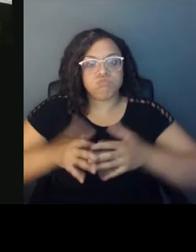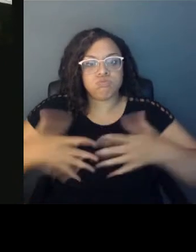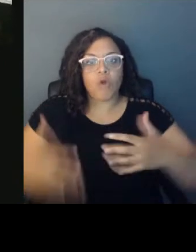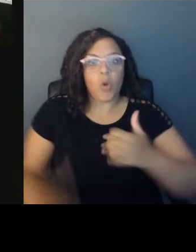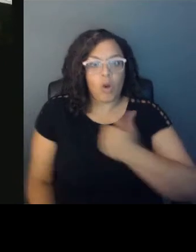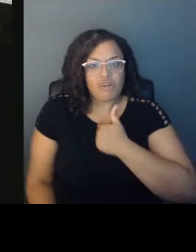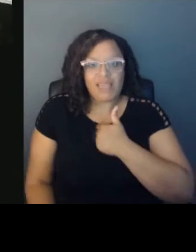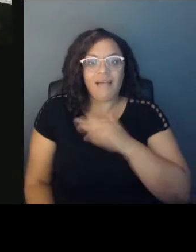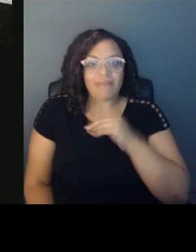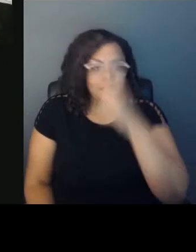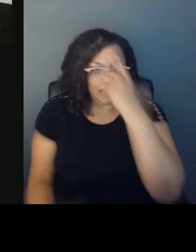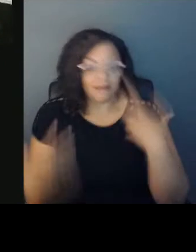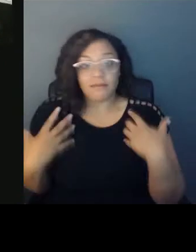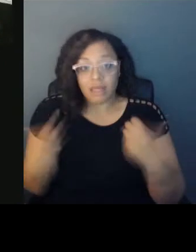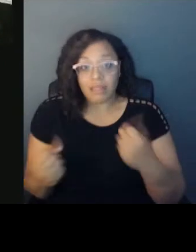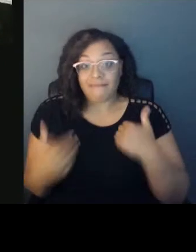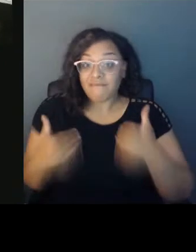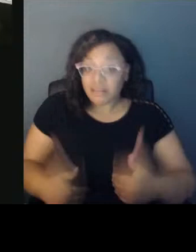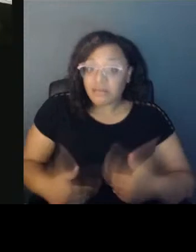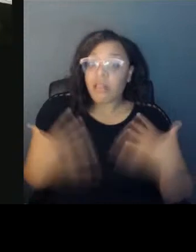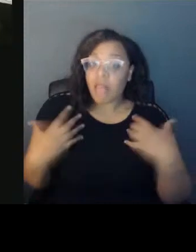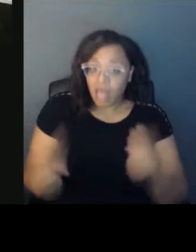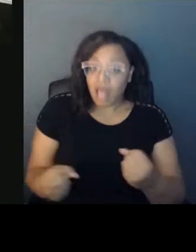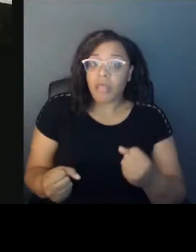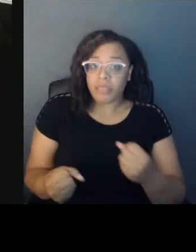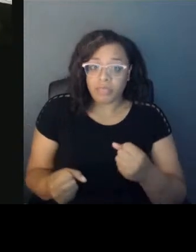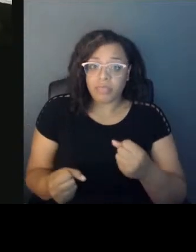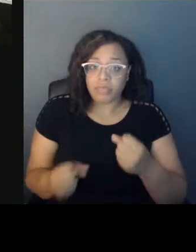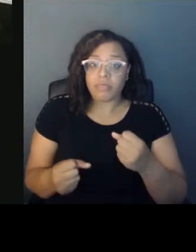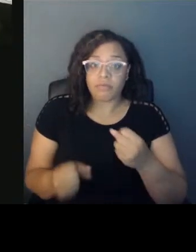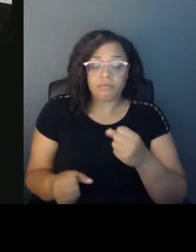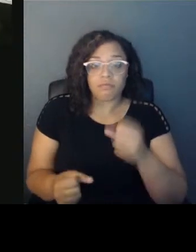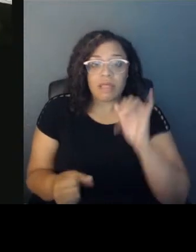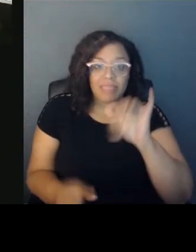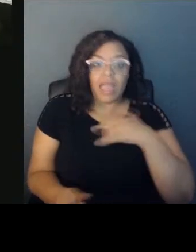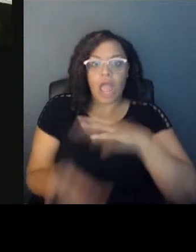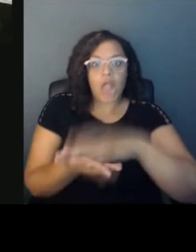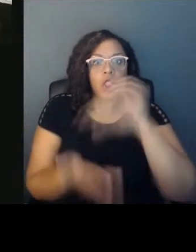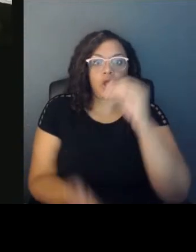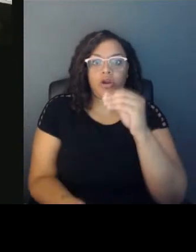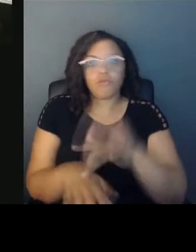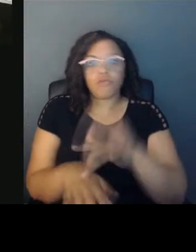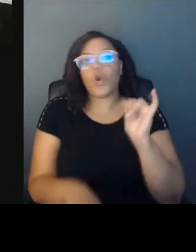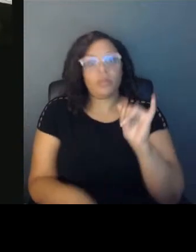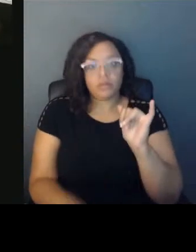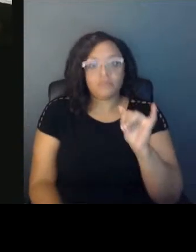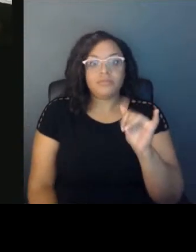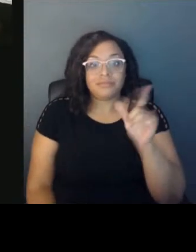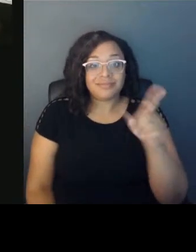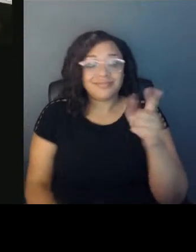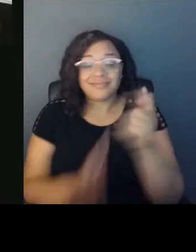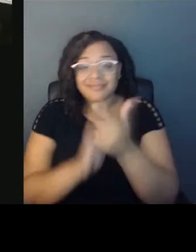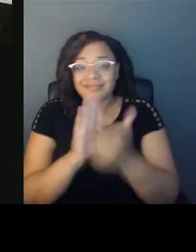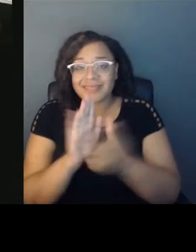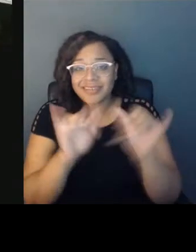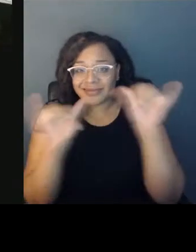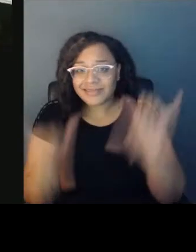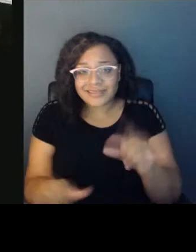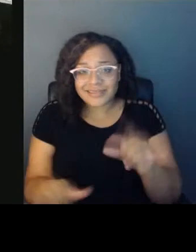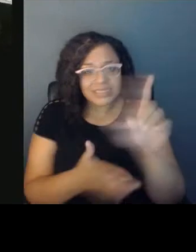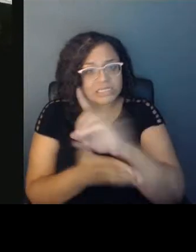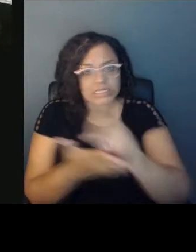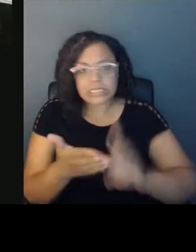health is something that I learned very, very early on. The criminal legal system is a system that is designed from the beginning to